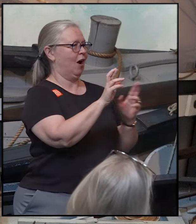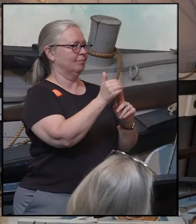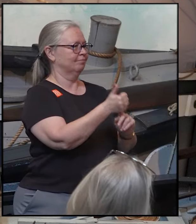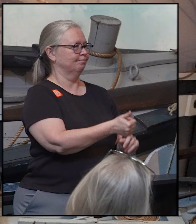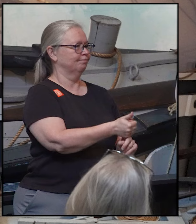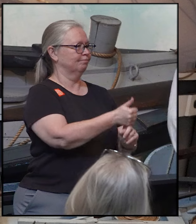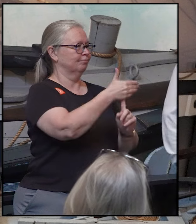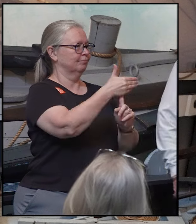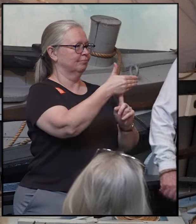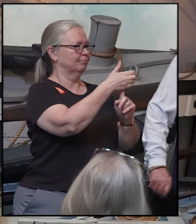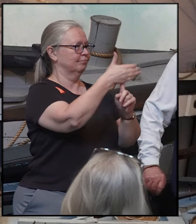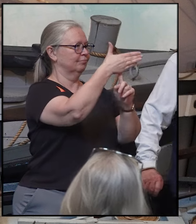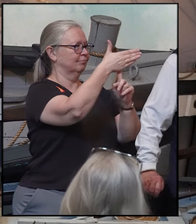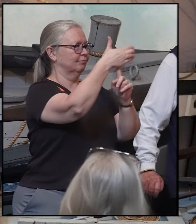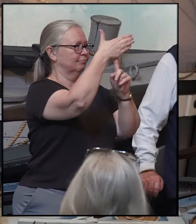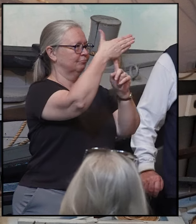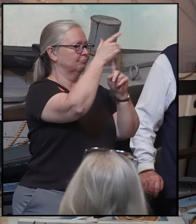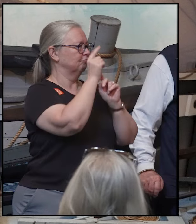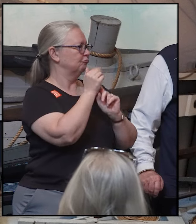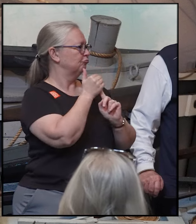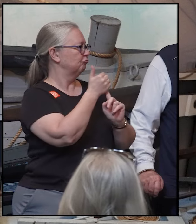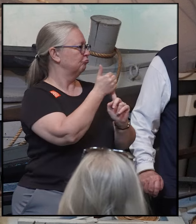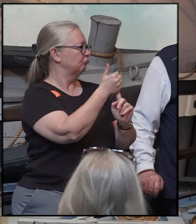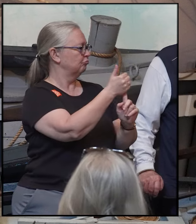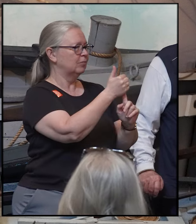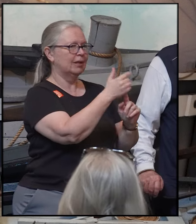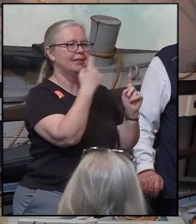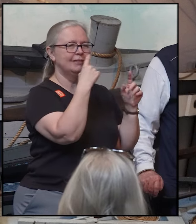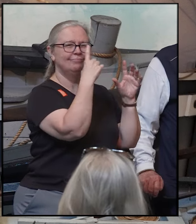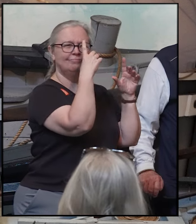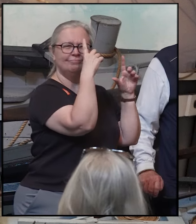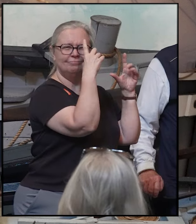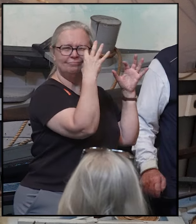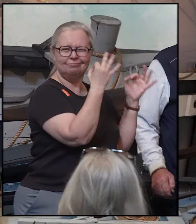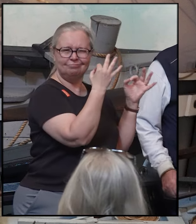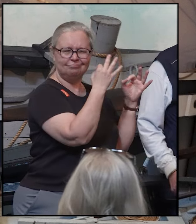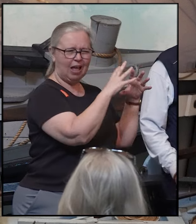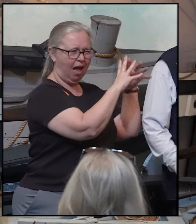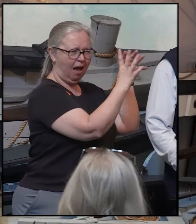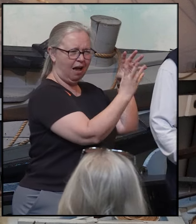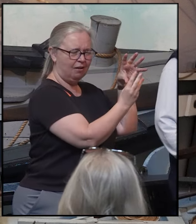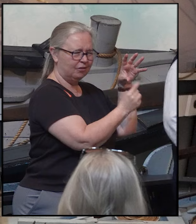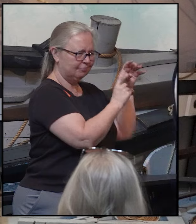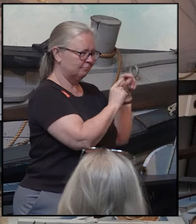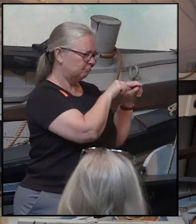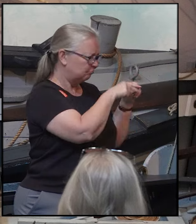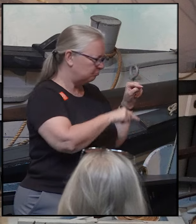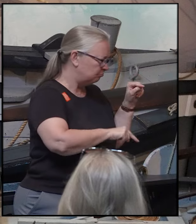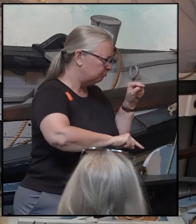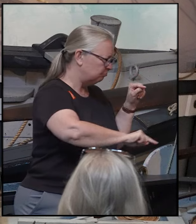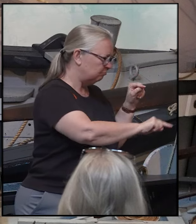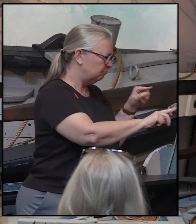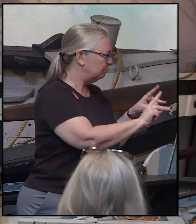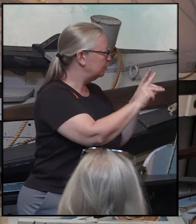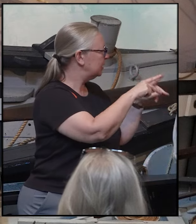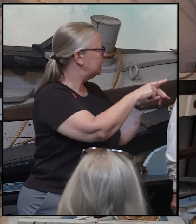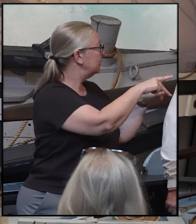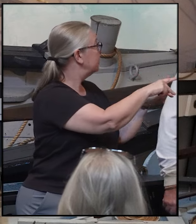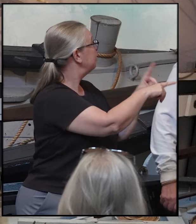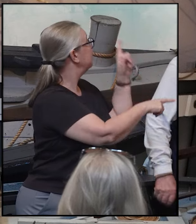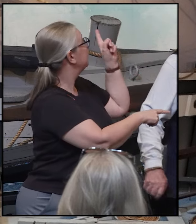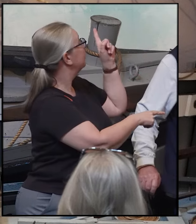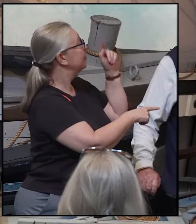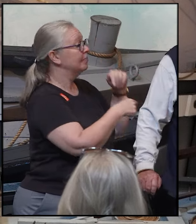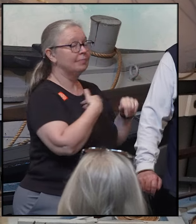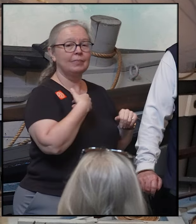On this trip, Captain Winslow decided to go around Africa into the Pacific Ocean. Young Joseph and the